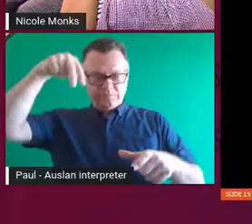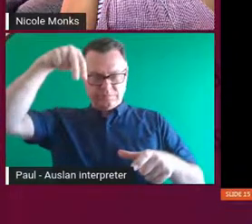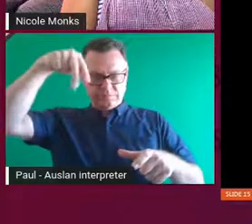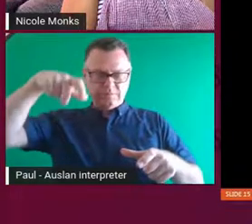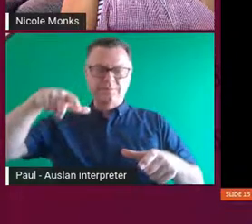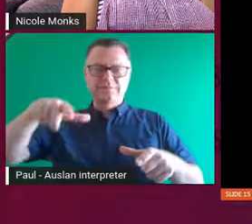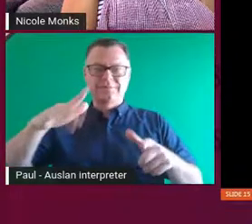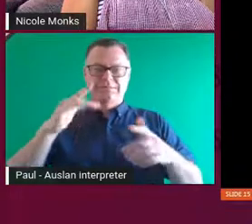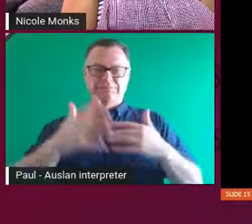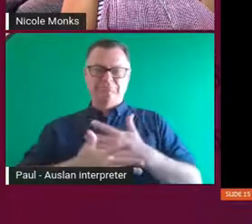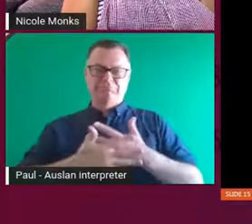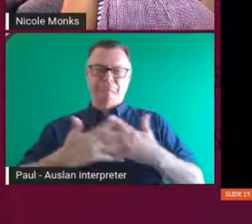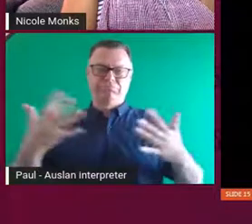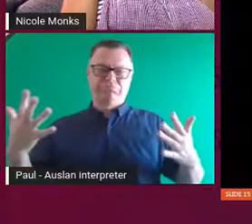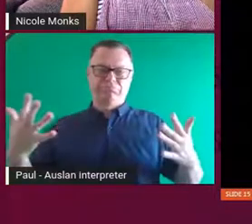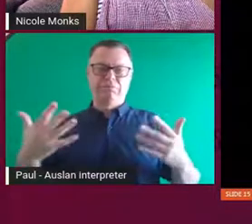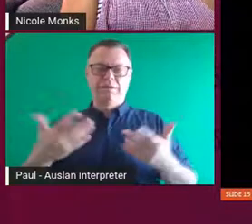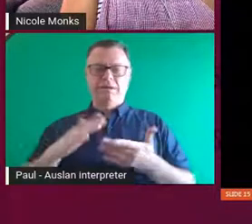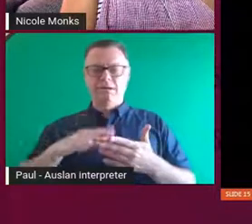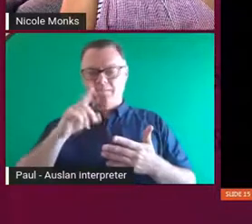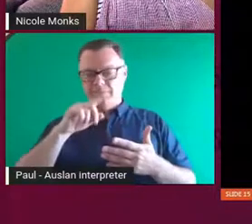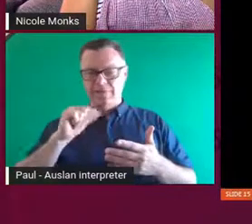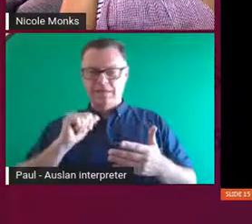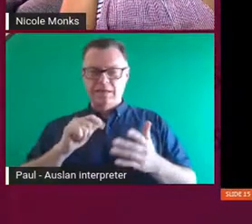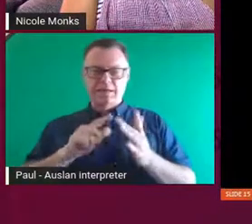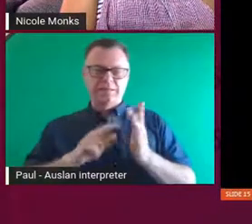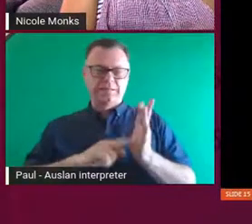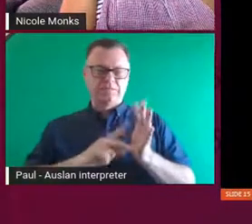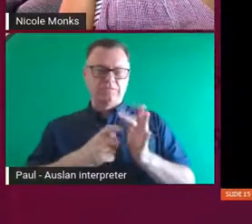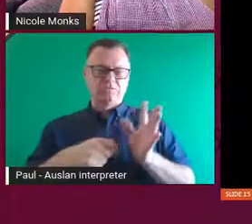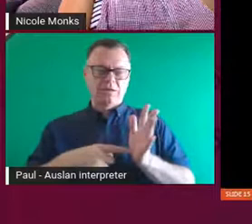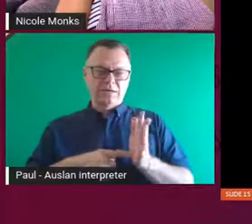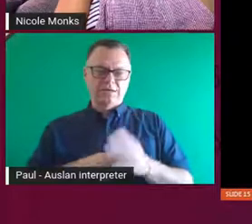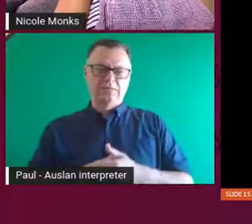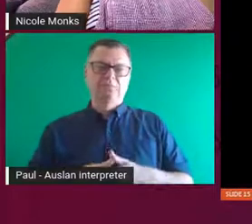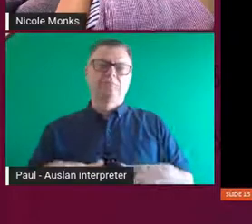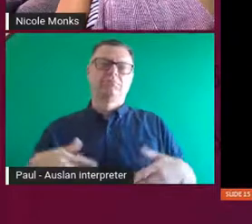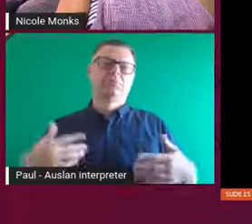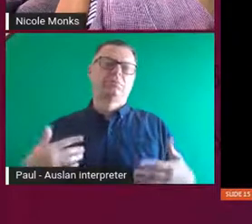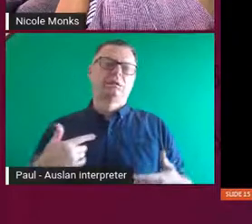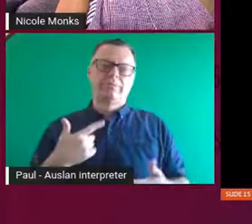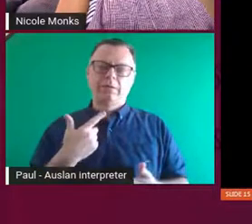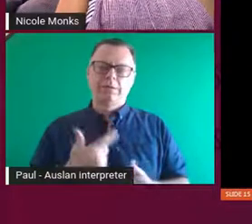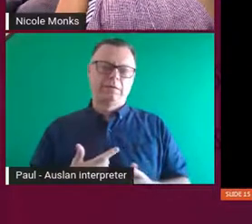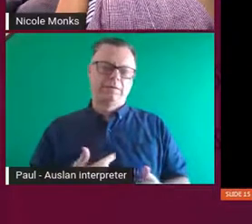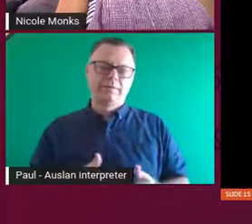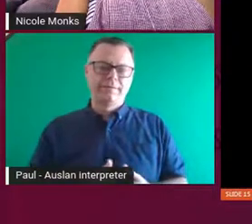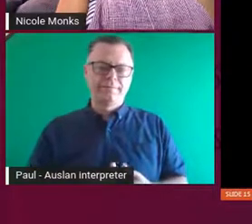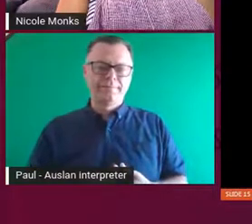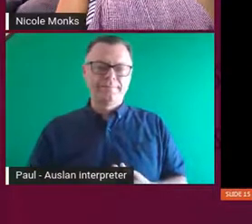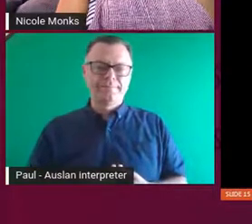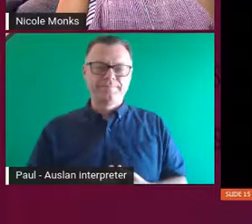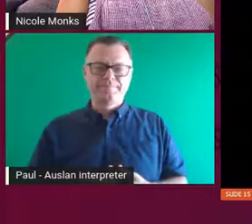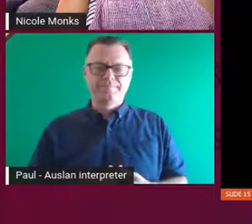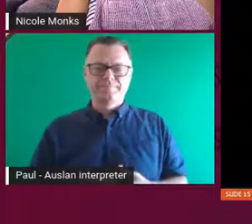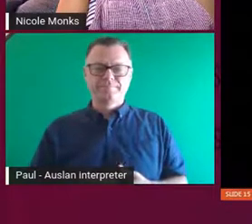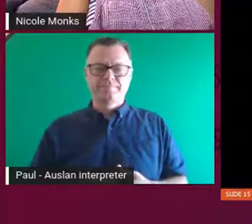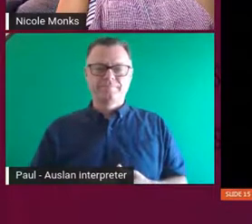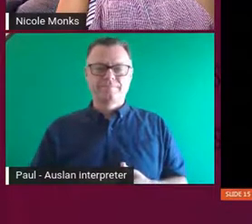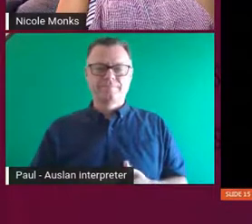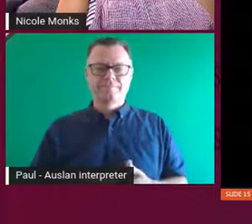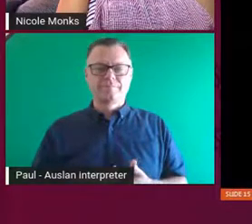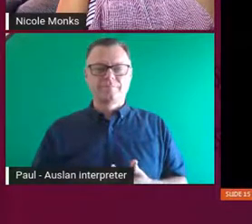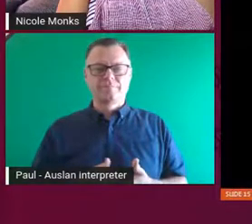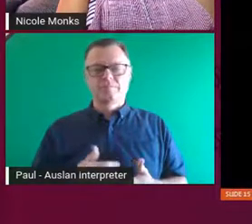way in which people could interact with this work, which is phenomenal in terms of just that really. And I love this